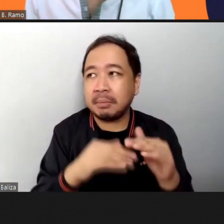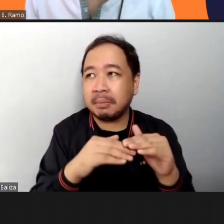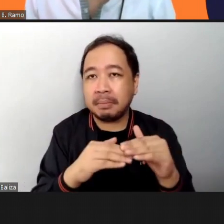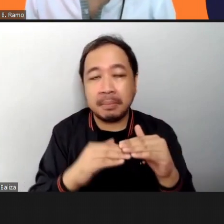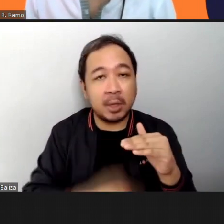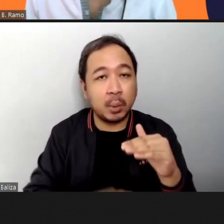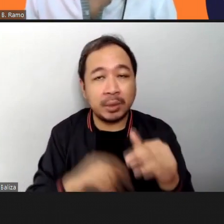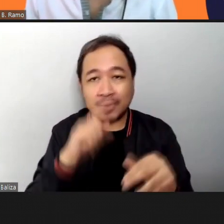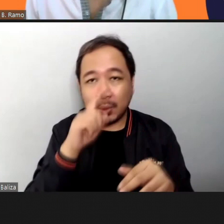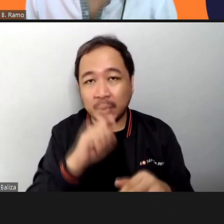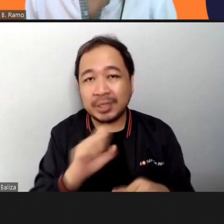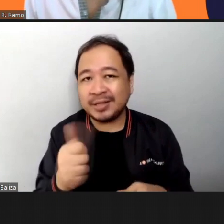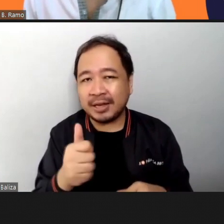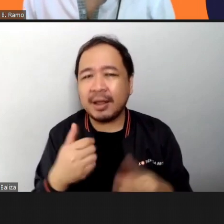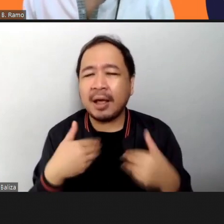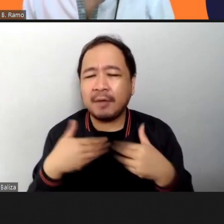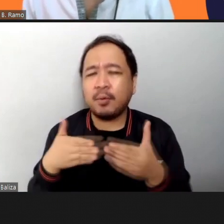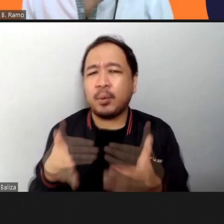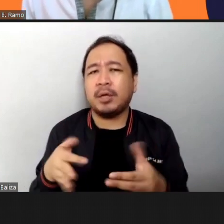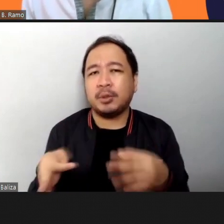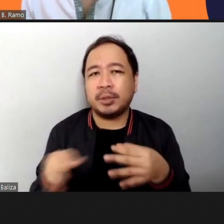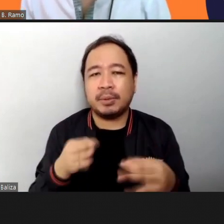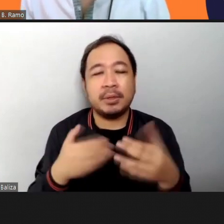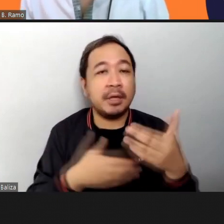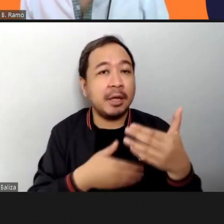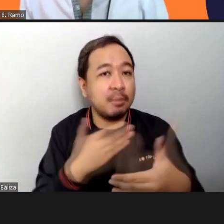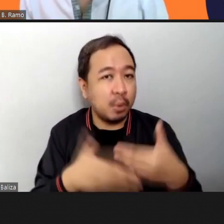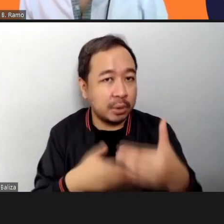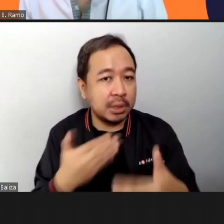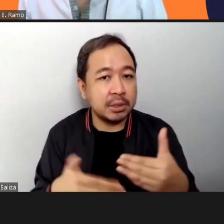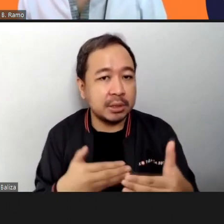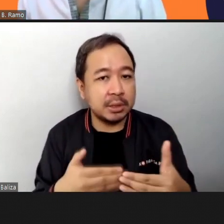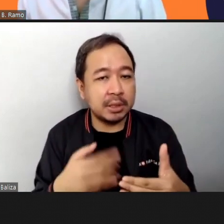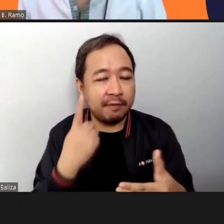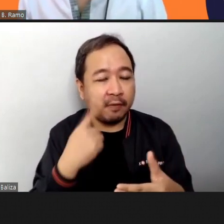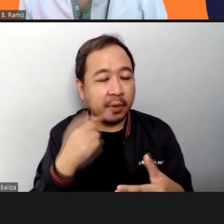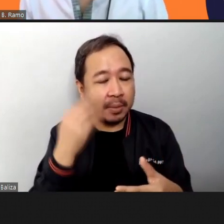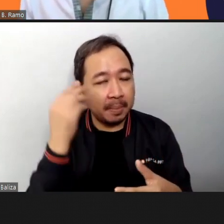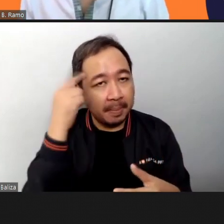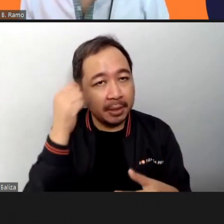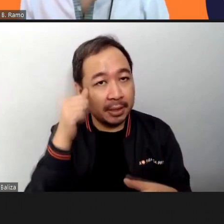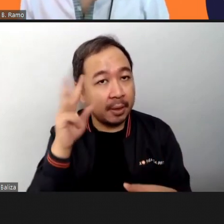explain the process of mindfulness